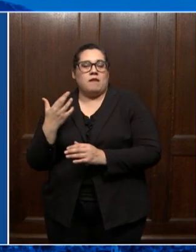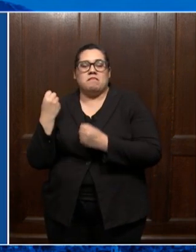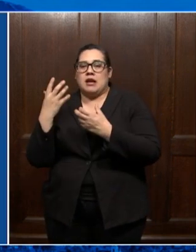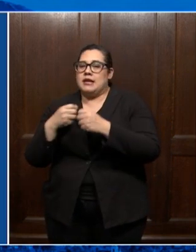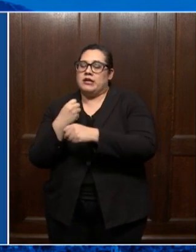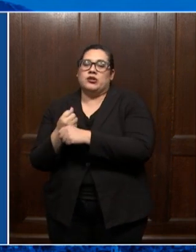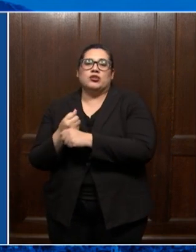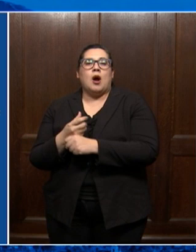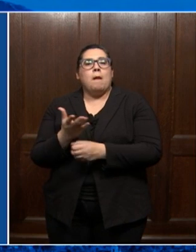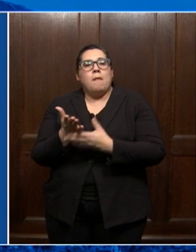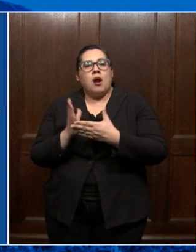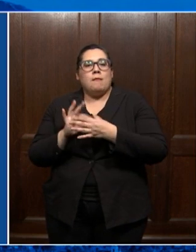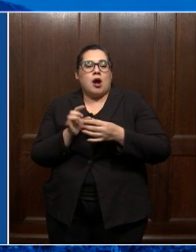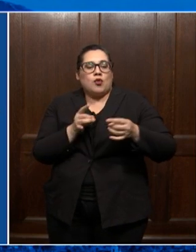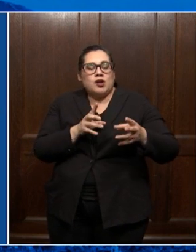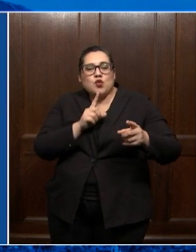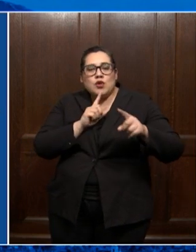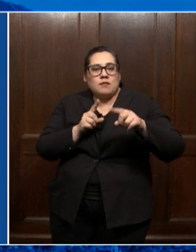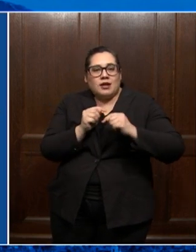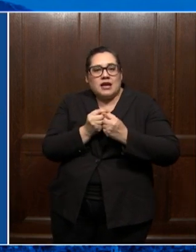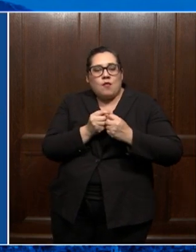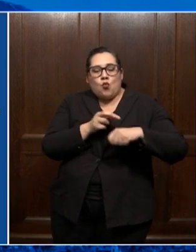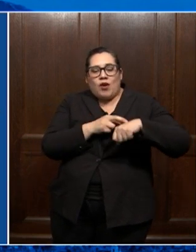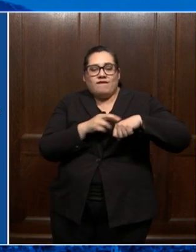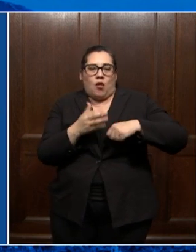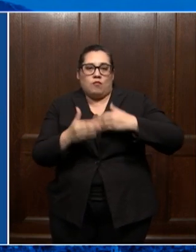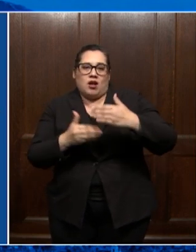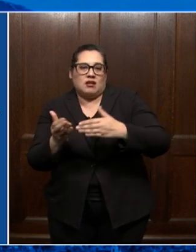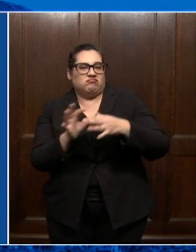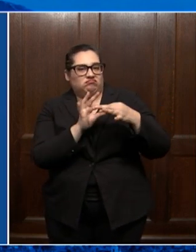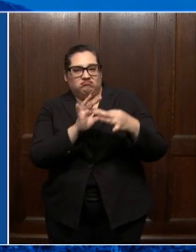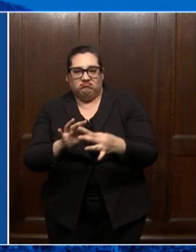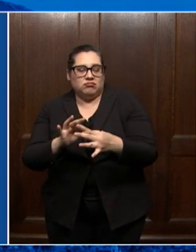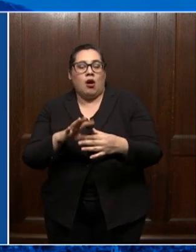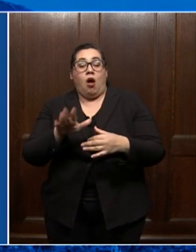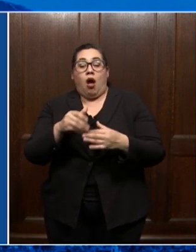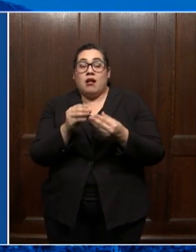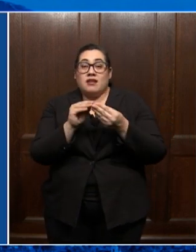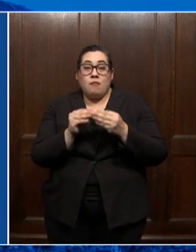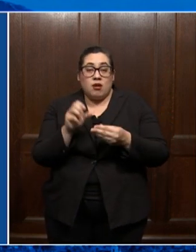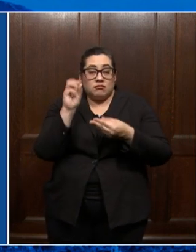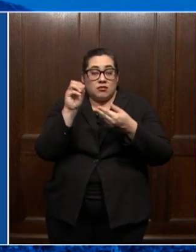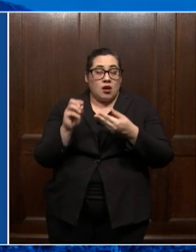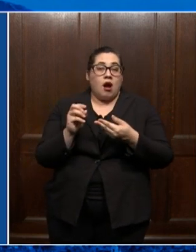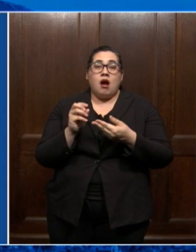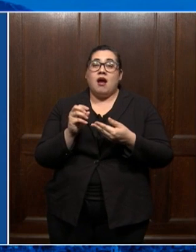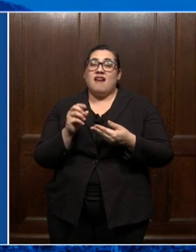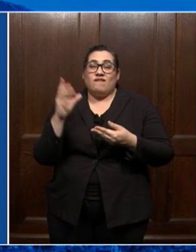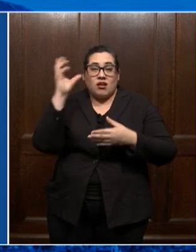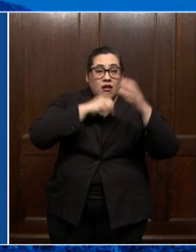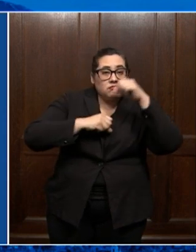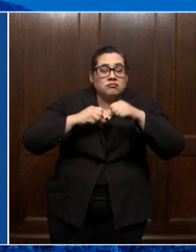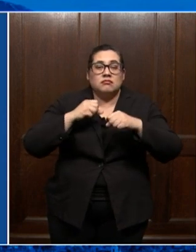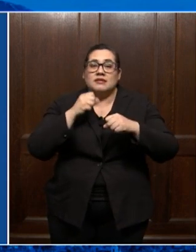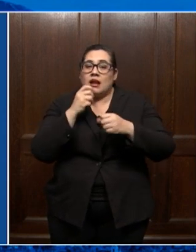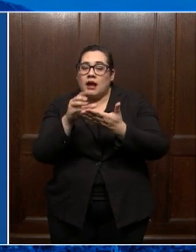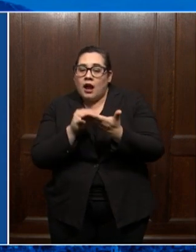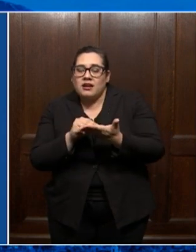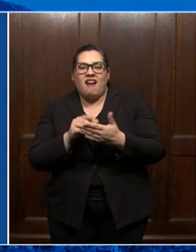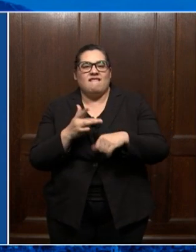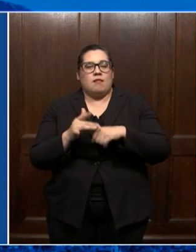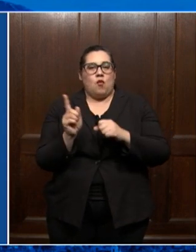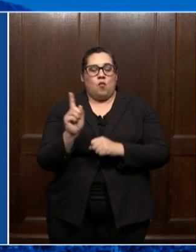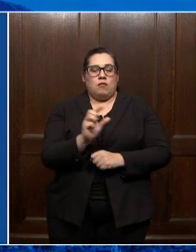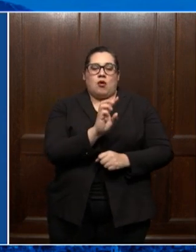crisis response team's referral process. All of these resources and numbers, if you forgot any of them or didn't catch them, are available at that coronavirus